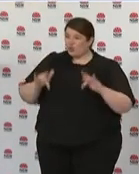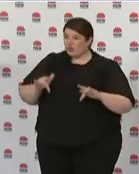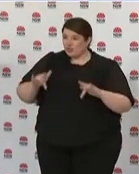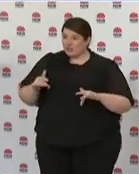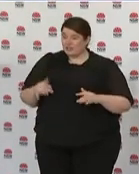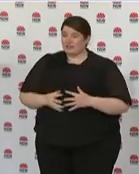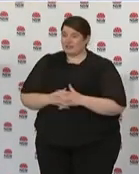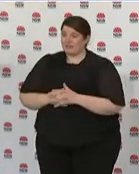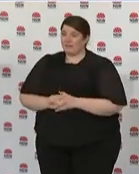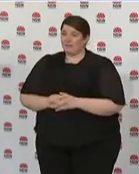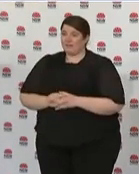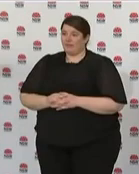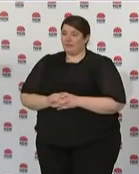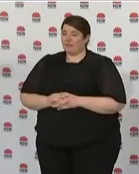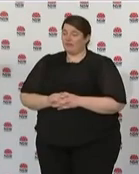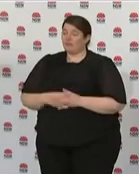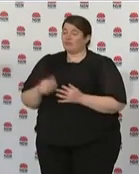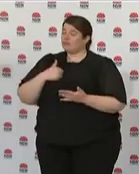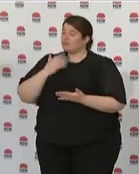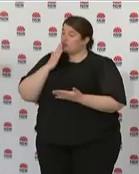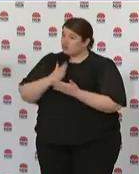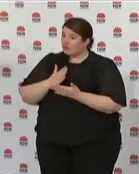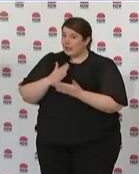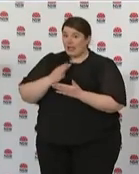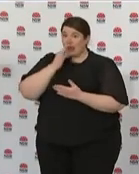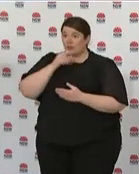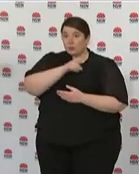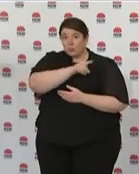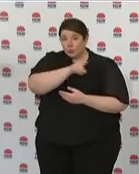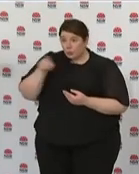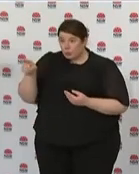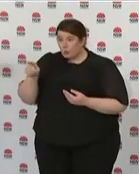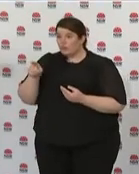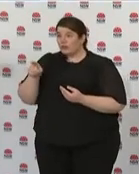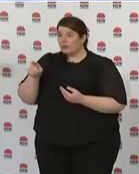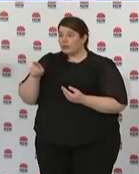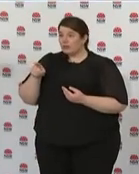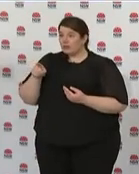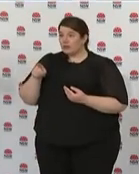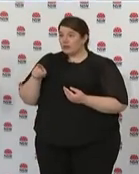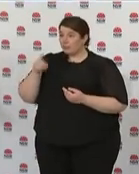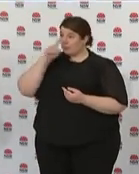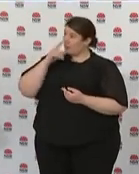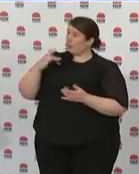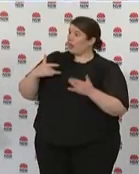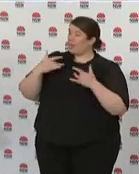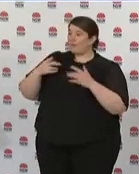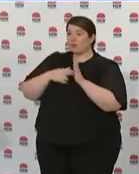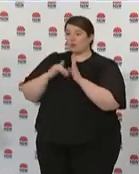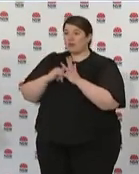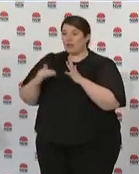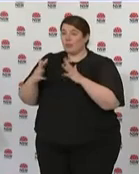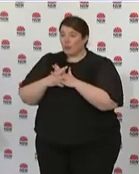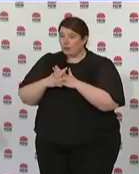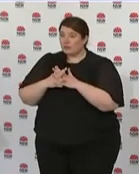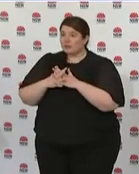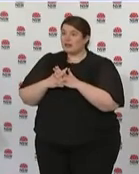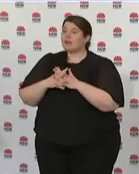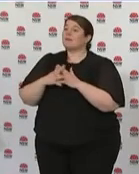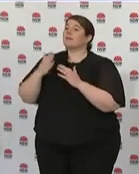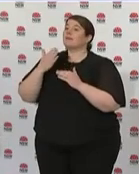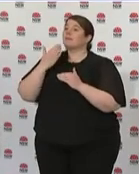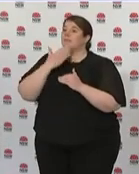I cannot urge you as members of the community to reach out and support